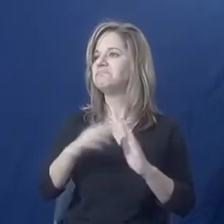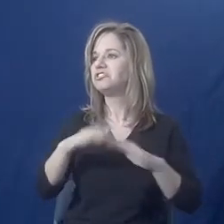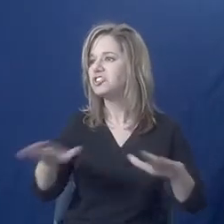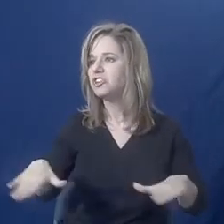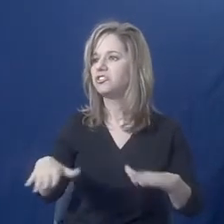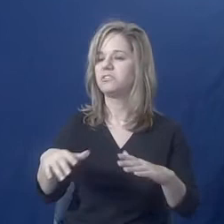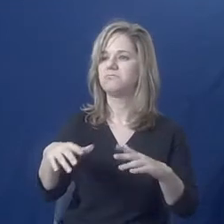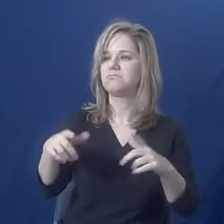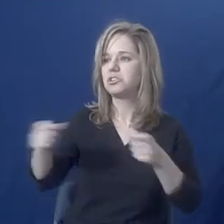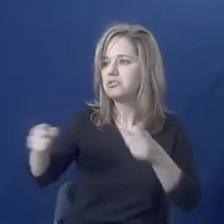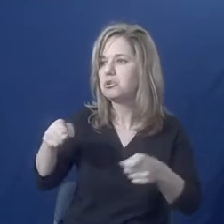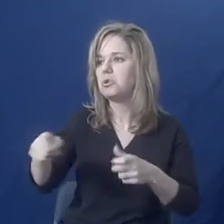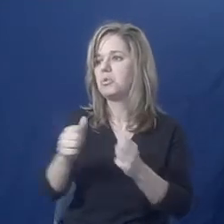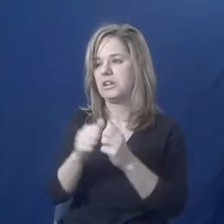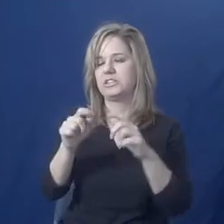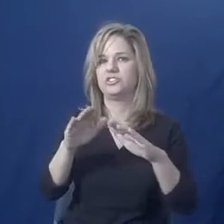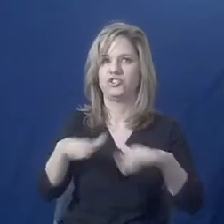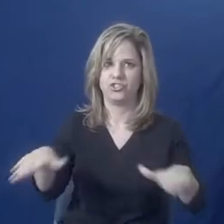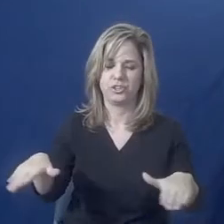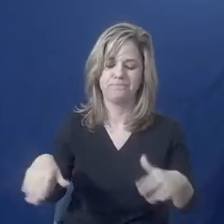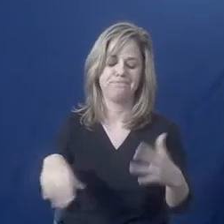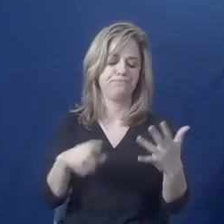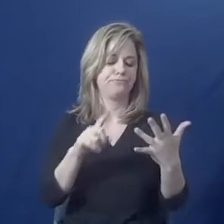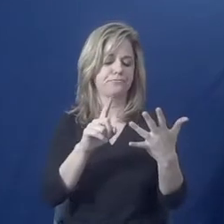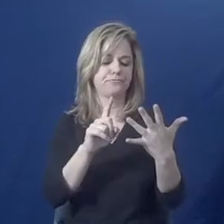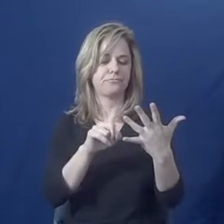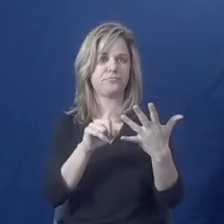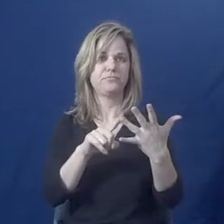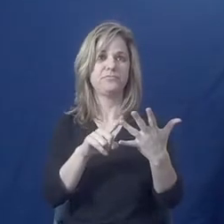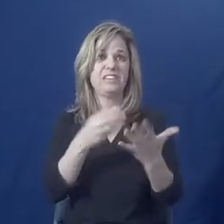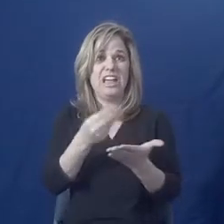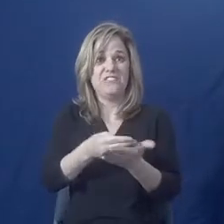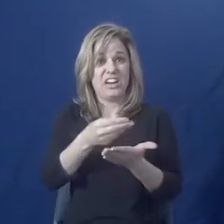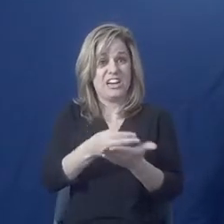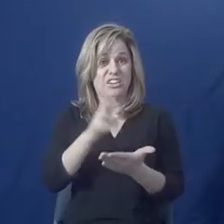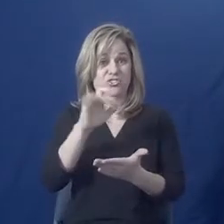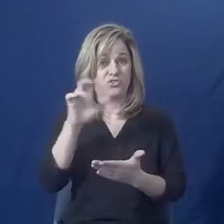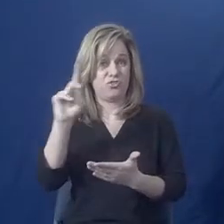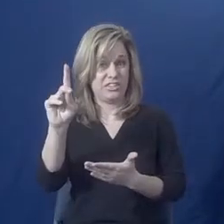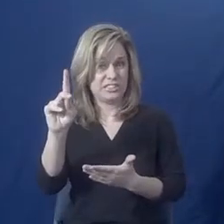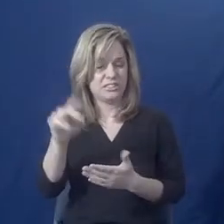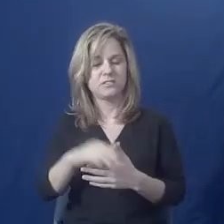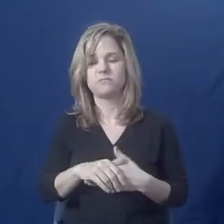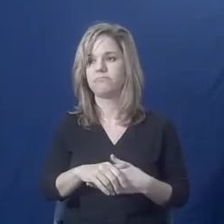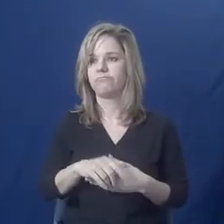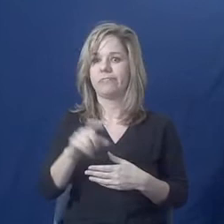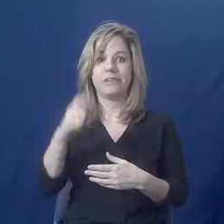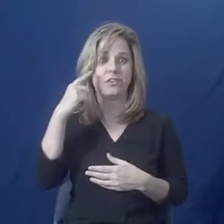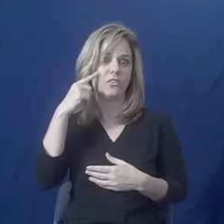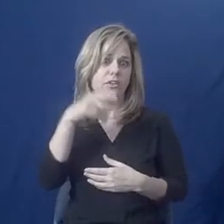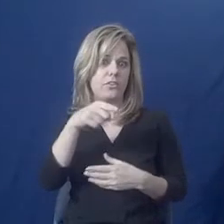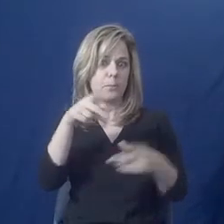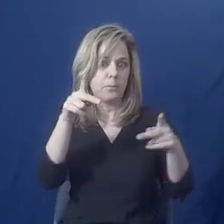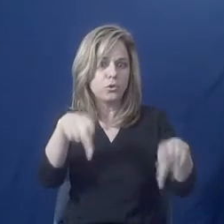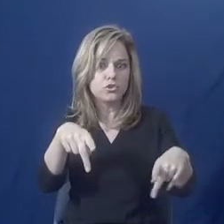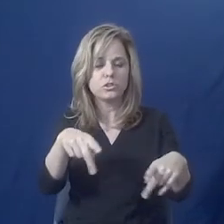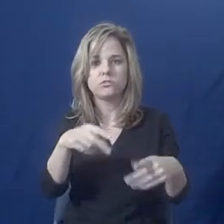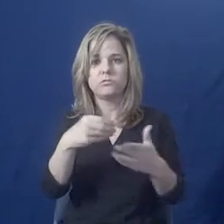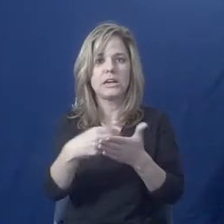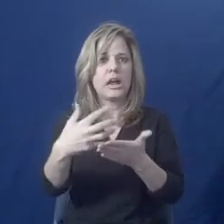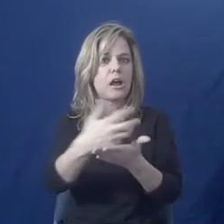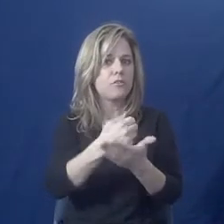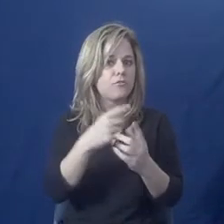There are financial risks of leaving. So you have to take into account where is the person's income?